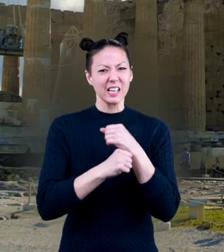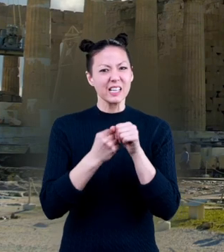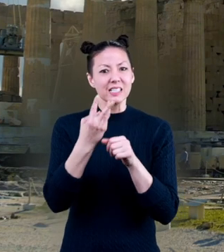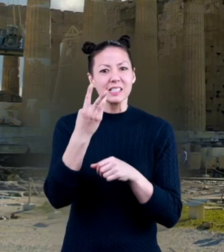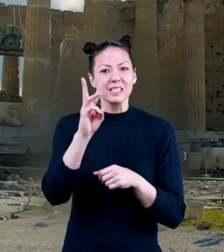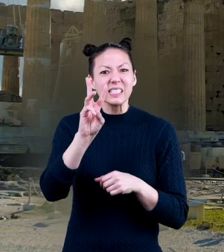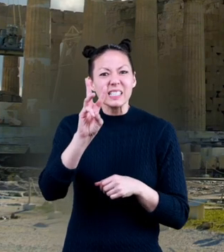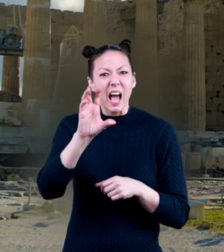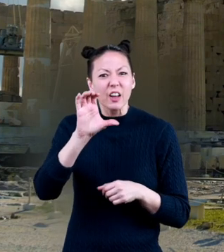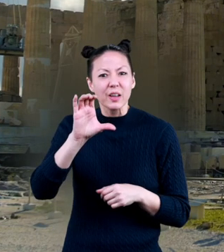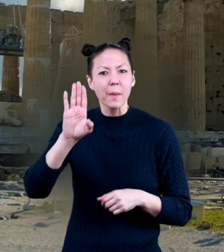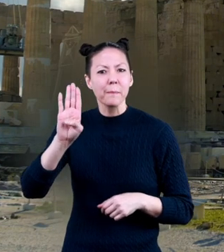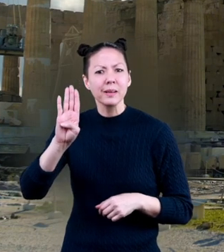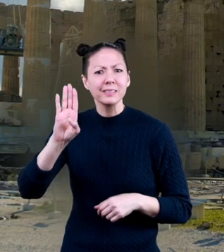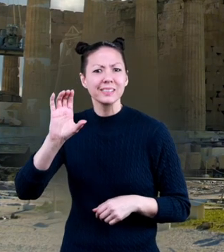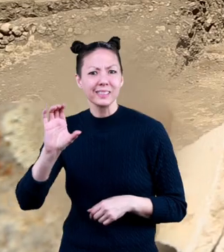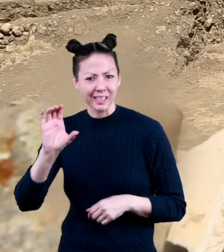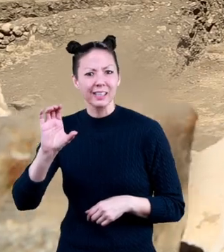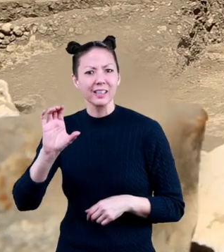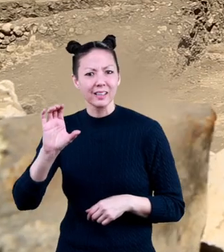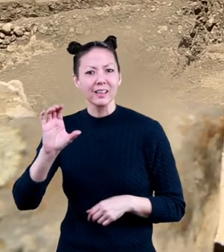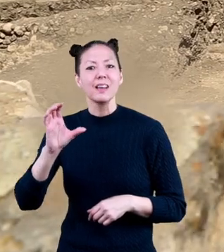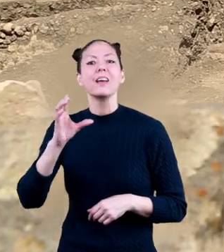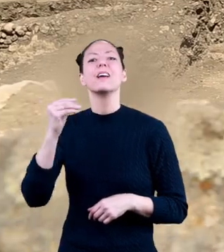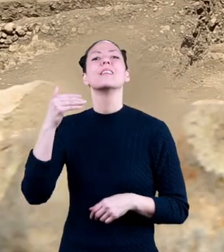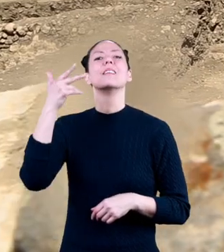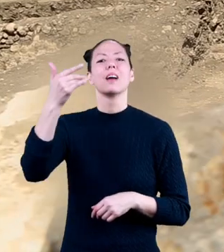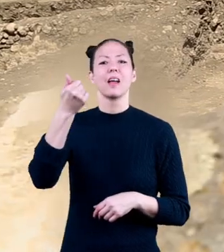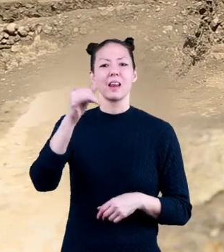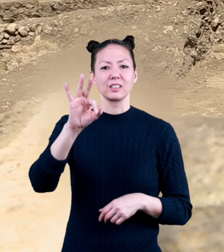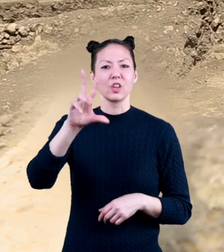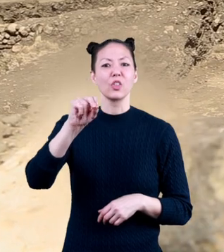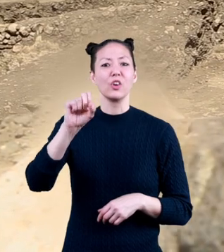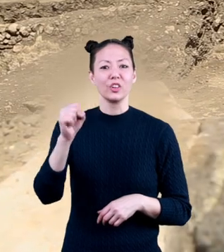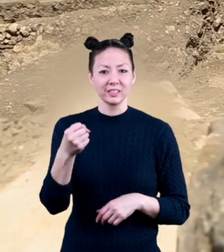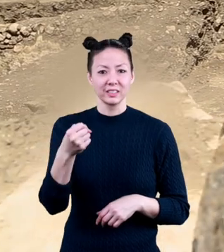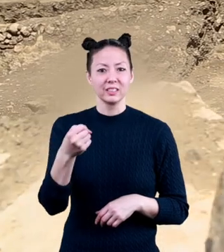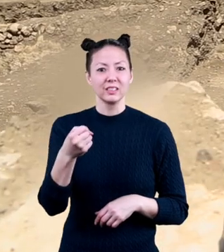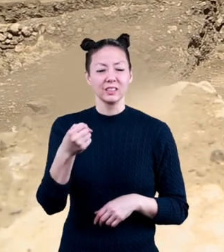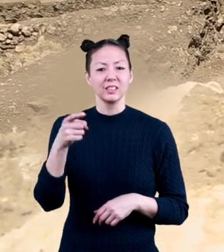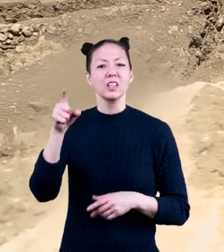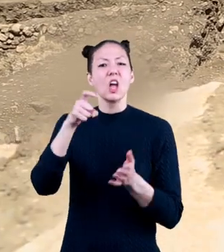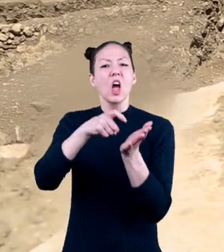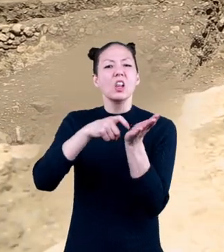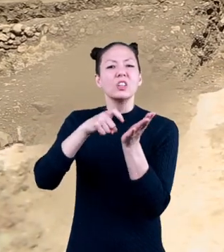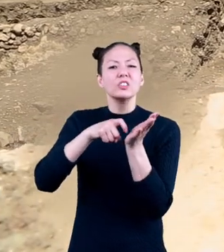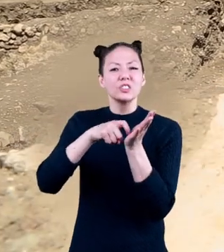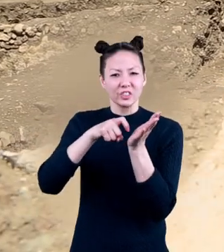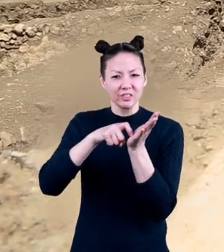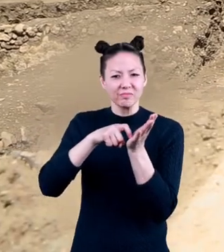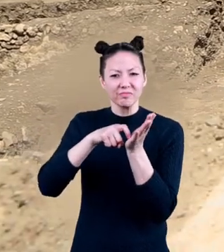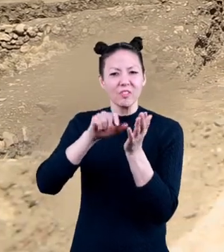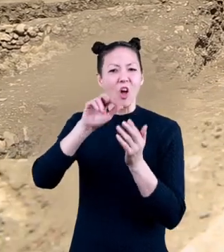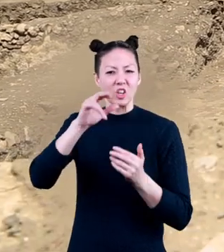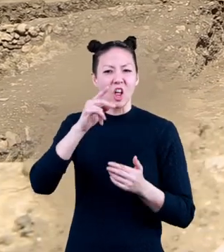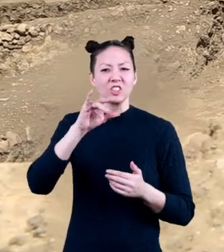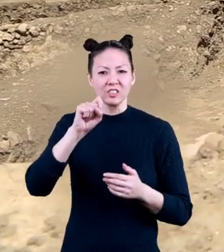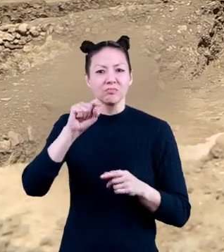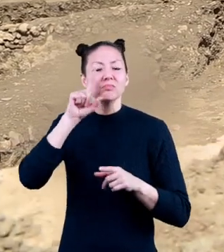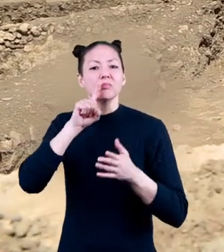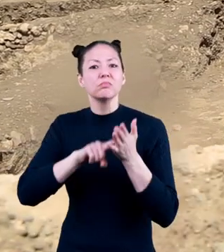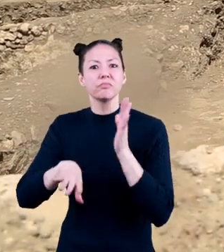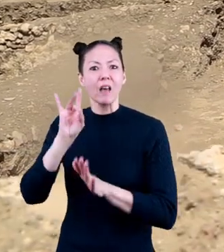BC. And, in the 1930s, archaeologists discovered ancient batteries